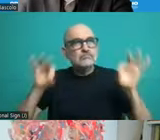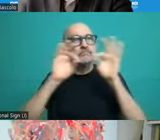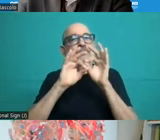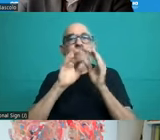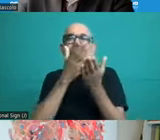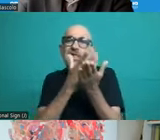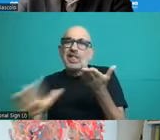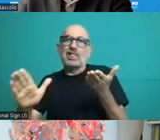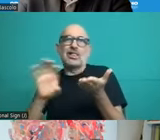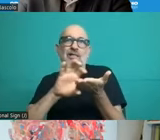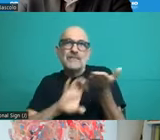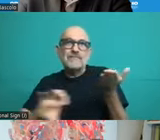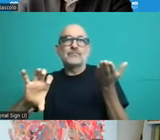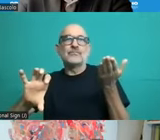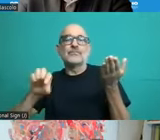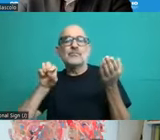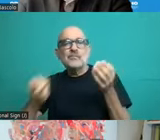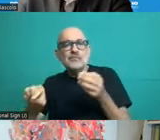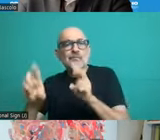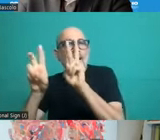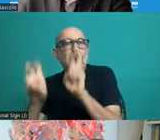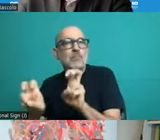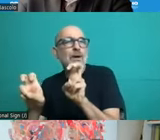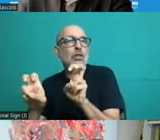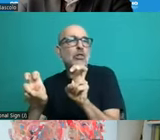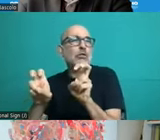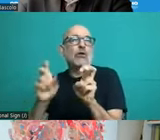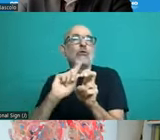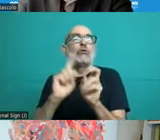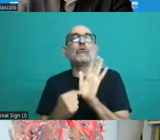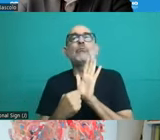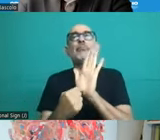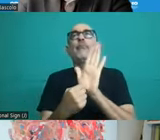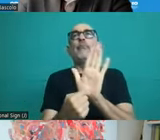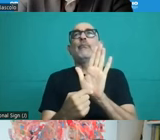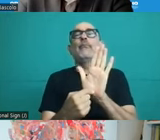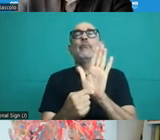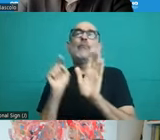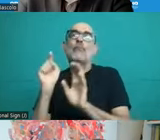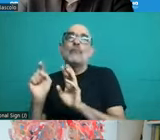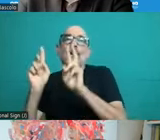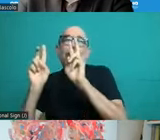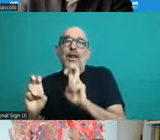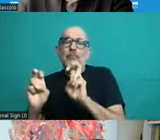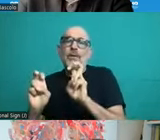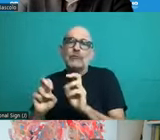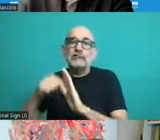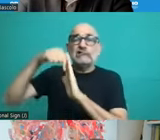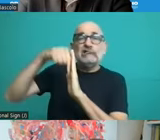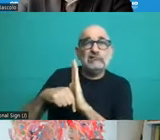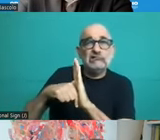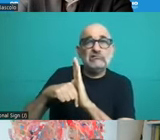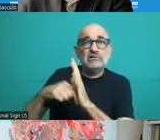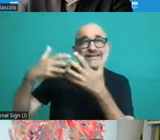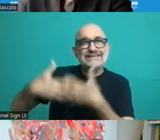element that was not – that would not constitute a critical crucial element and